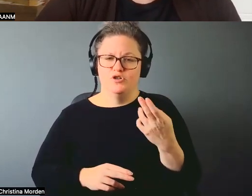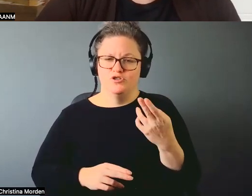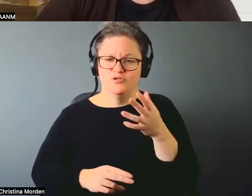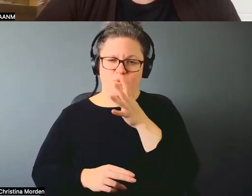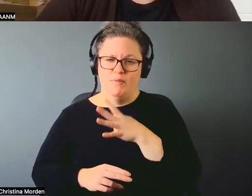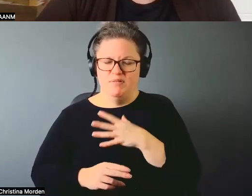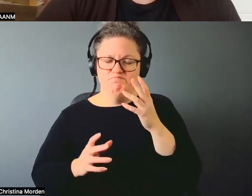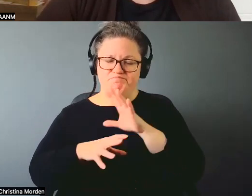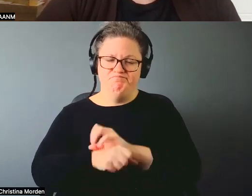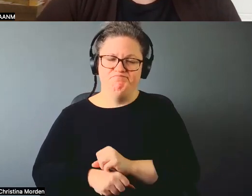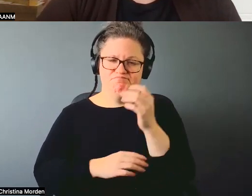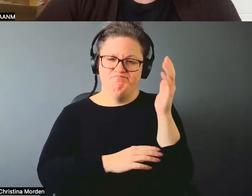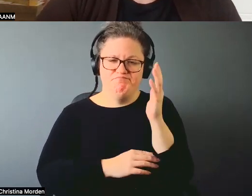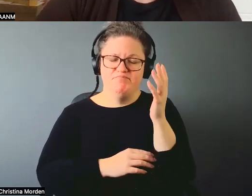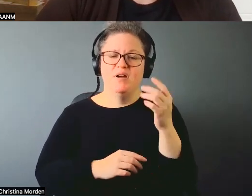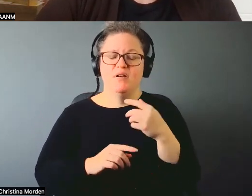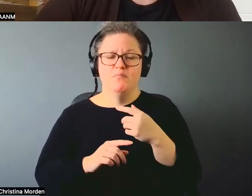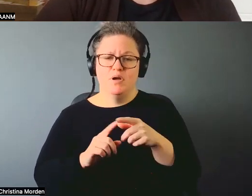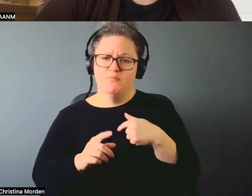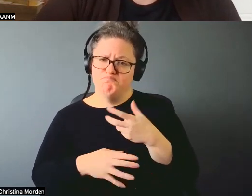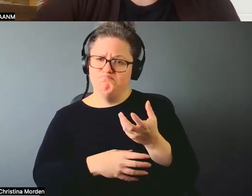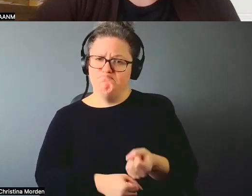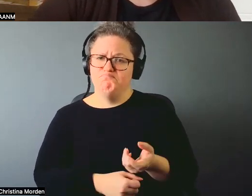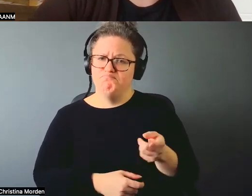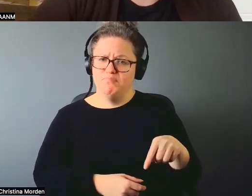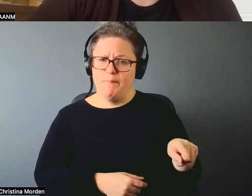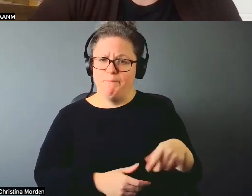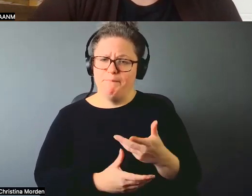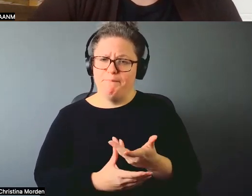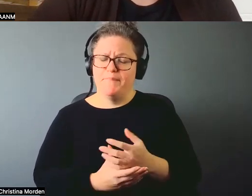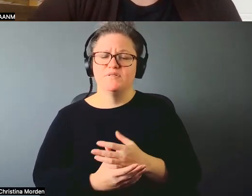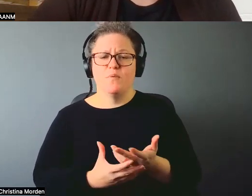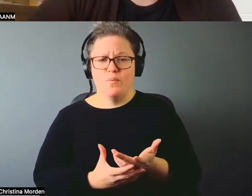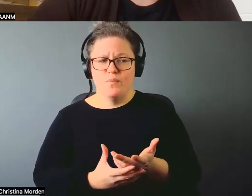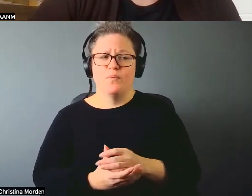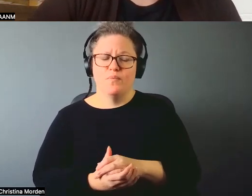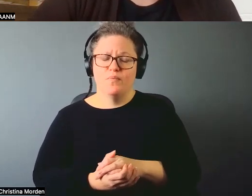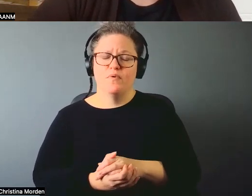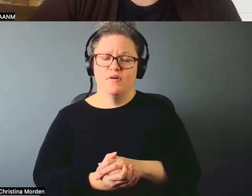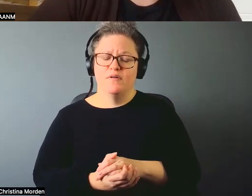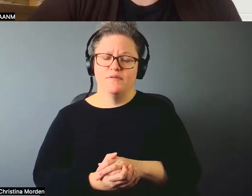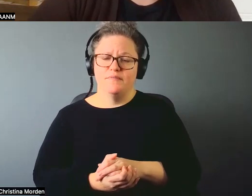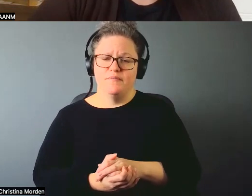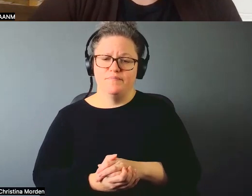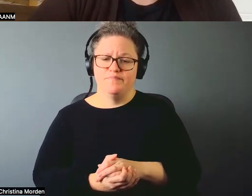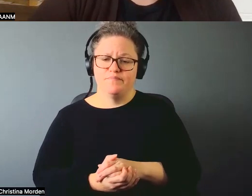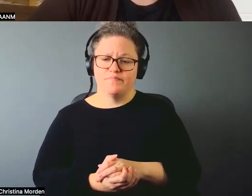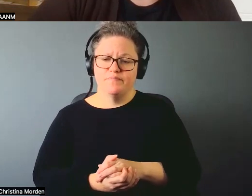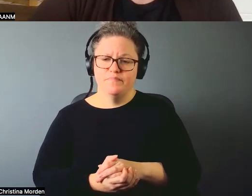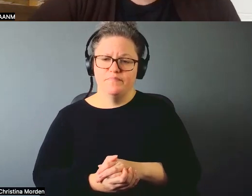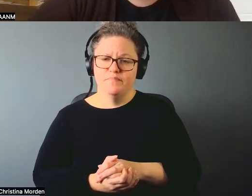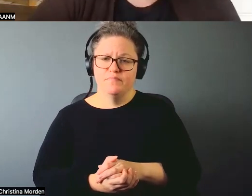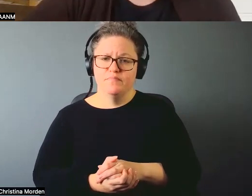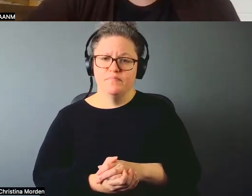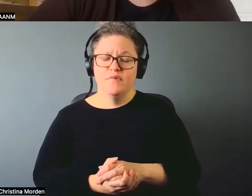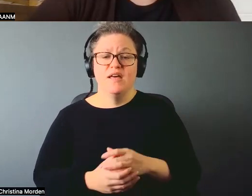but I completely, you know, trusted them. Right. So, yeah. And, and that it doesn't lessen the work.